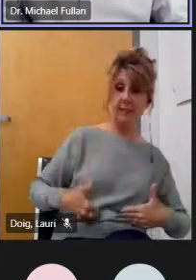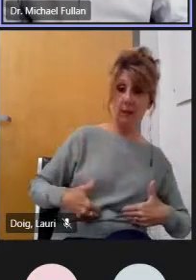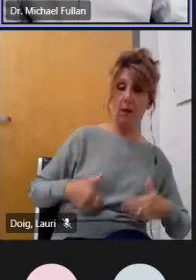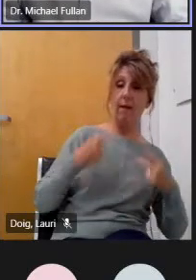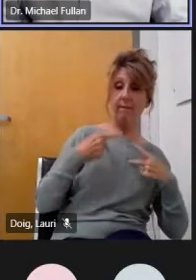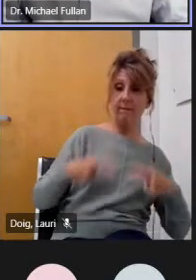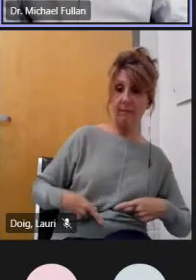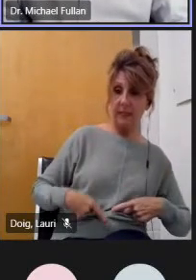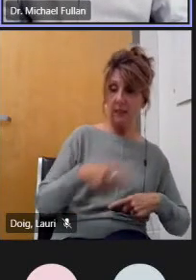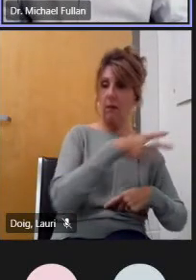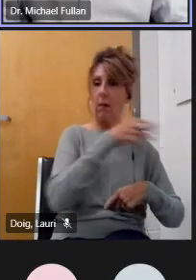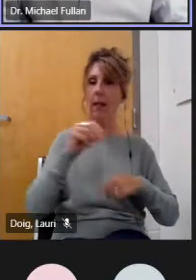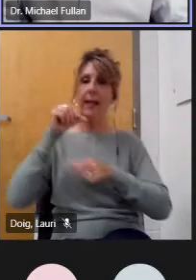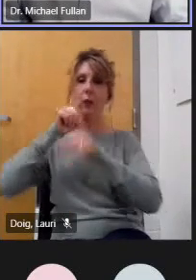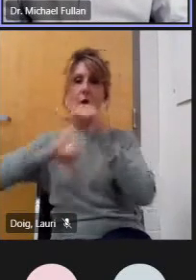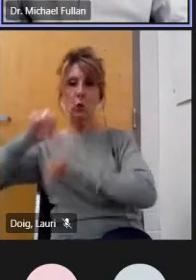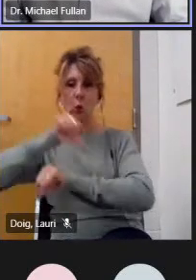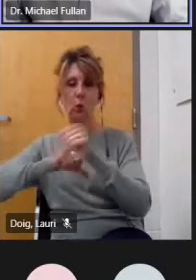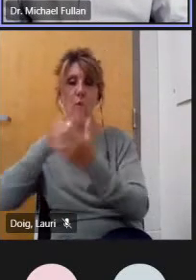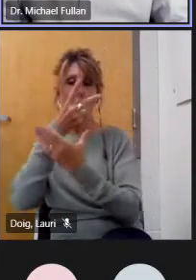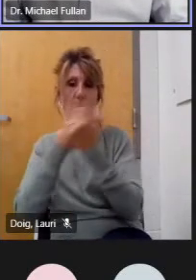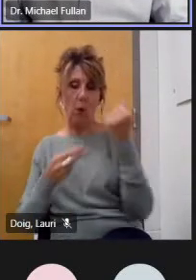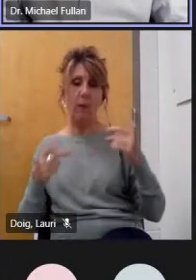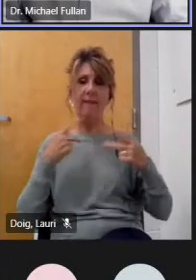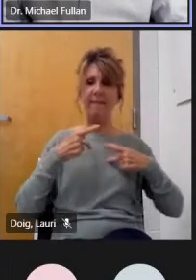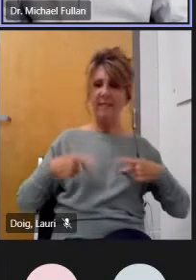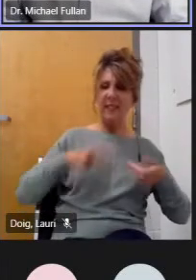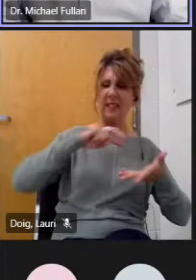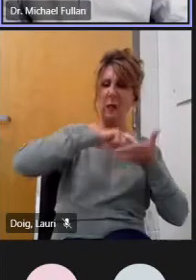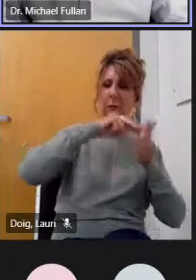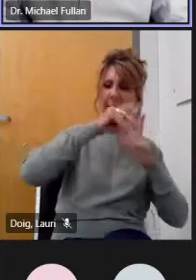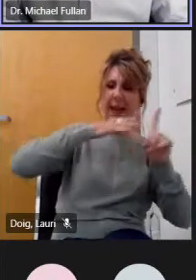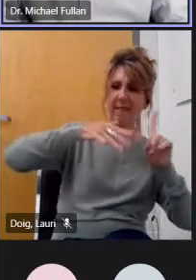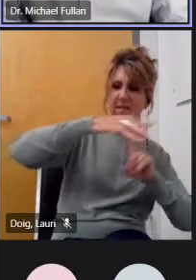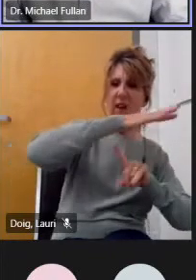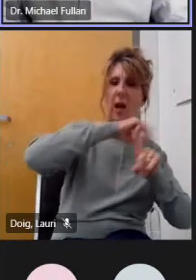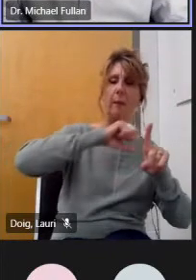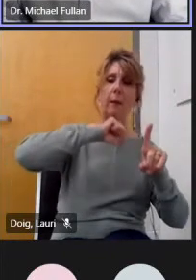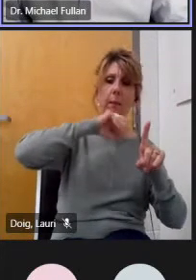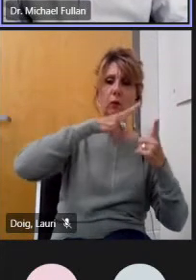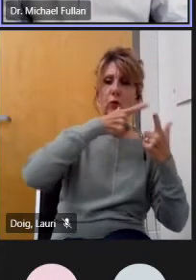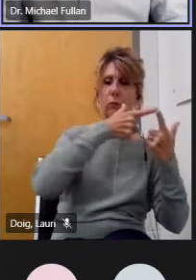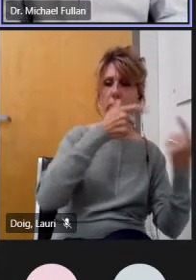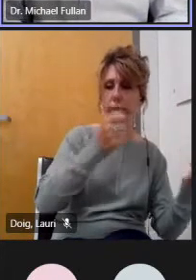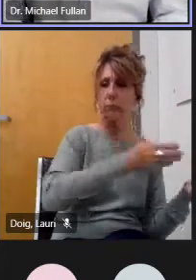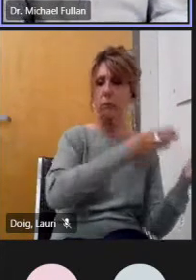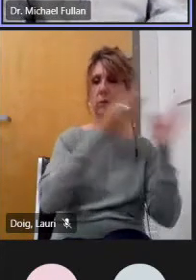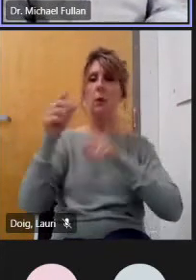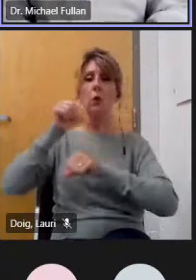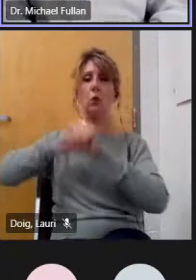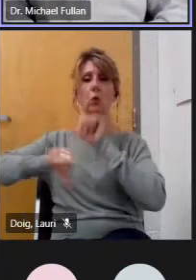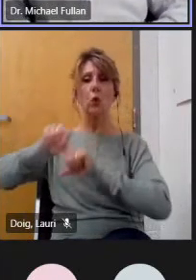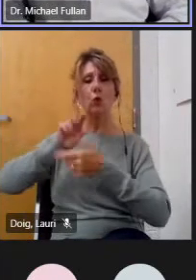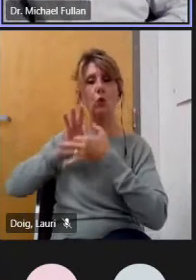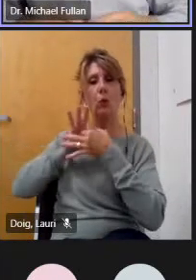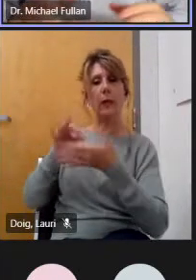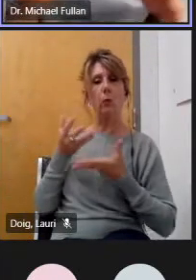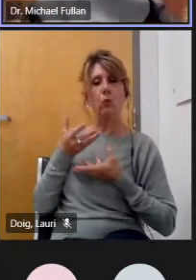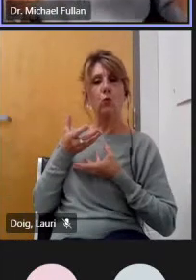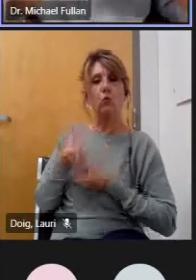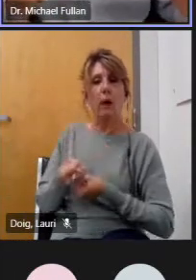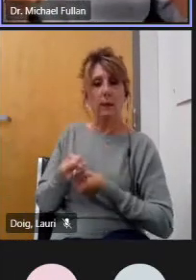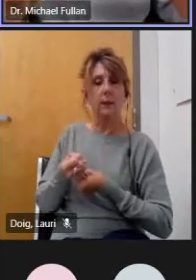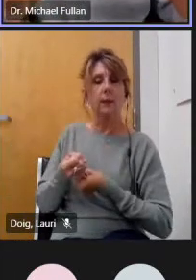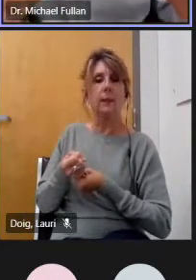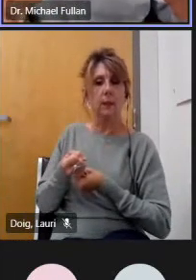uh aspects to that and the second one is uh social i call it trust if you look at any surveys of trust over the last 40 years